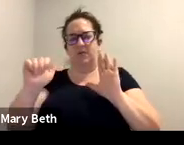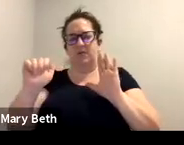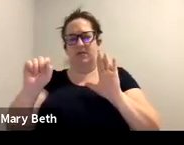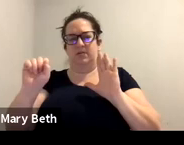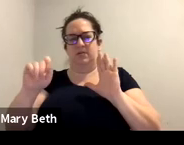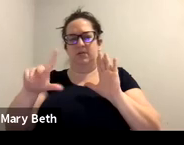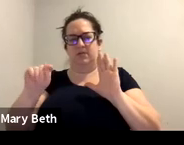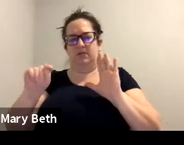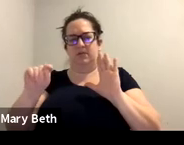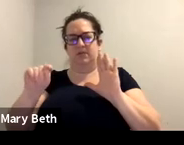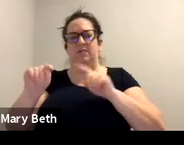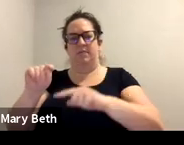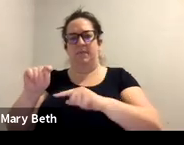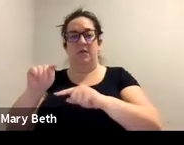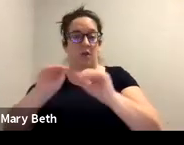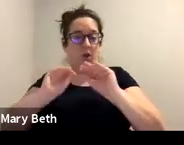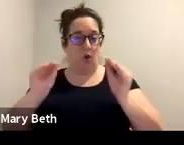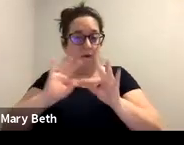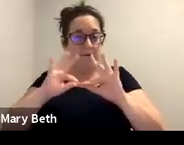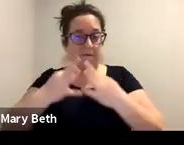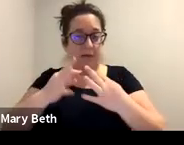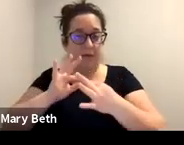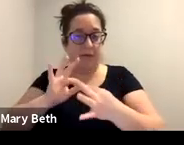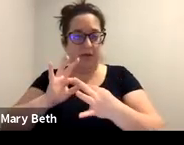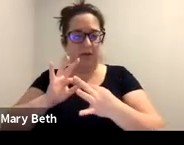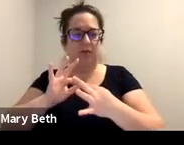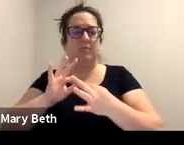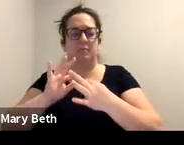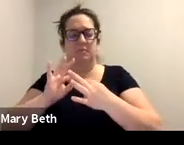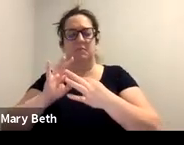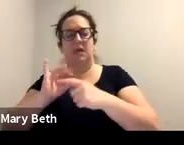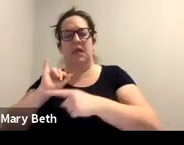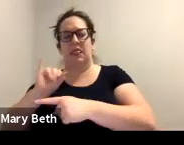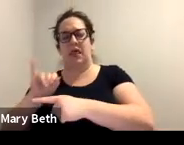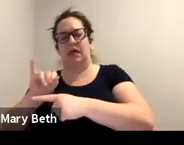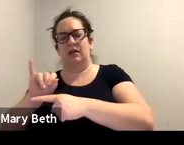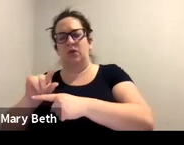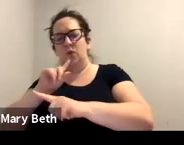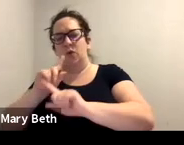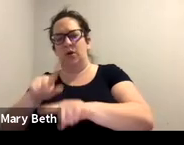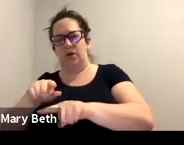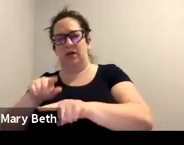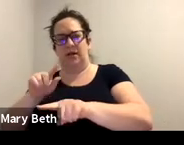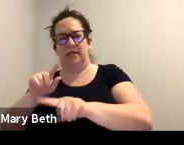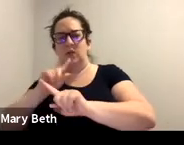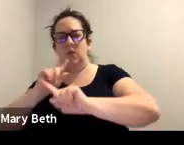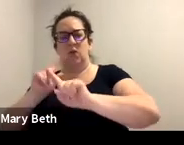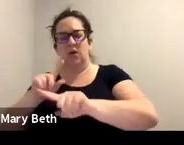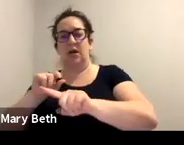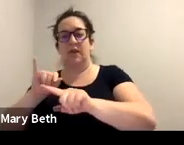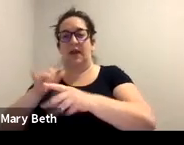that family relationship. There's the protection order